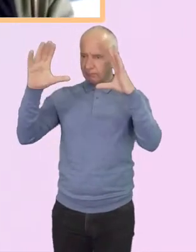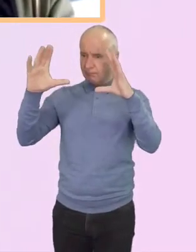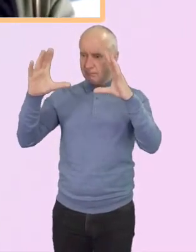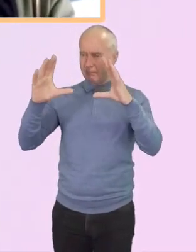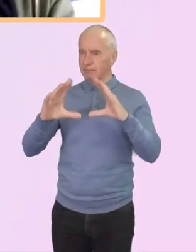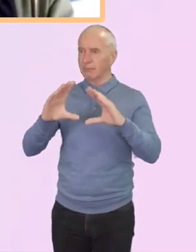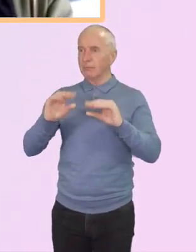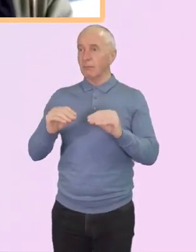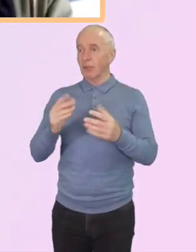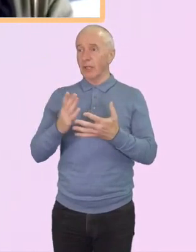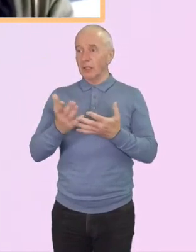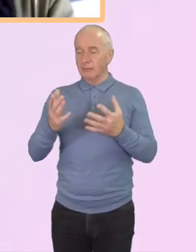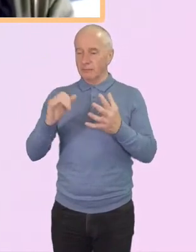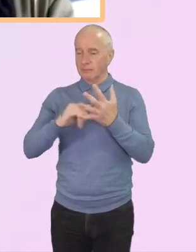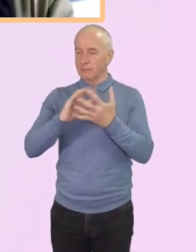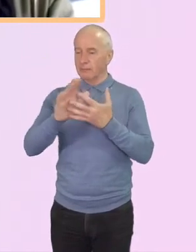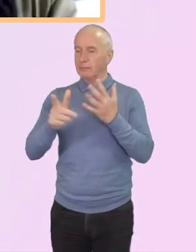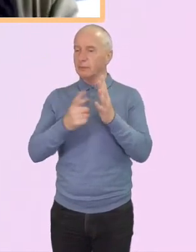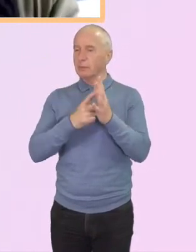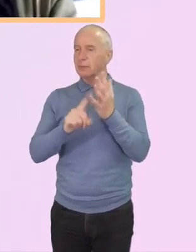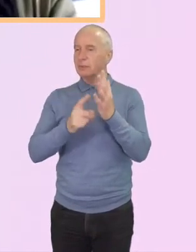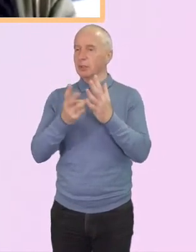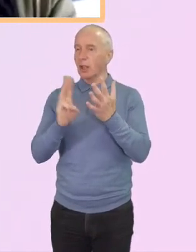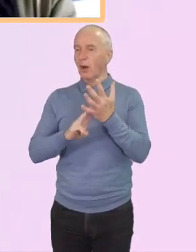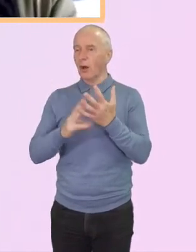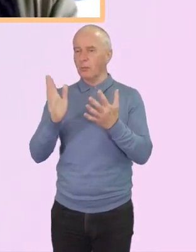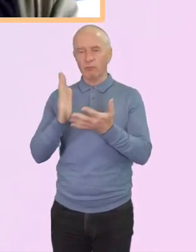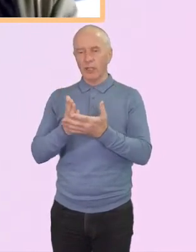which is something much, much wider.